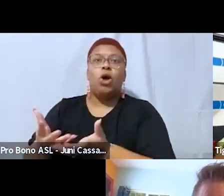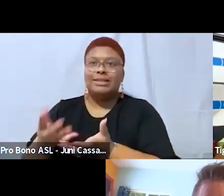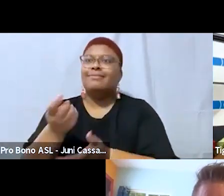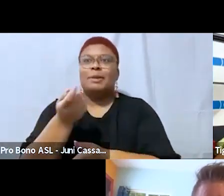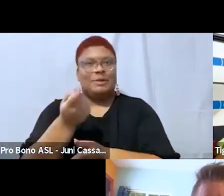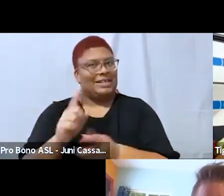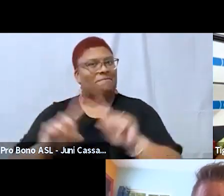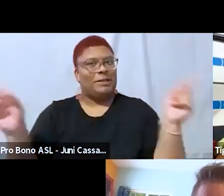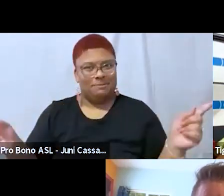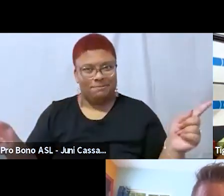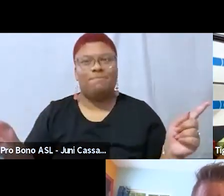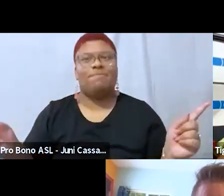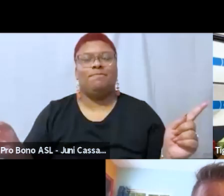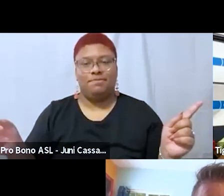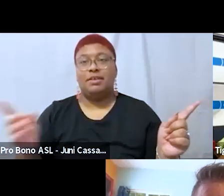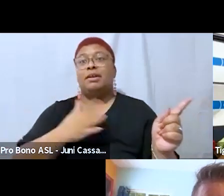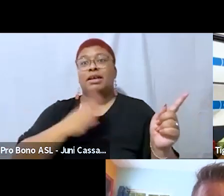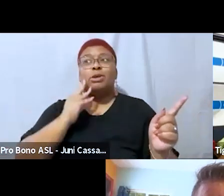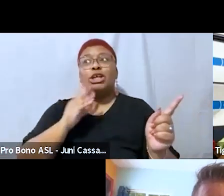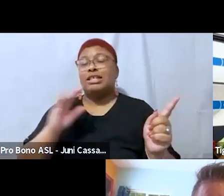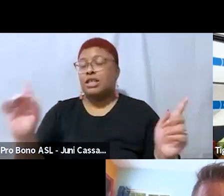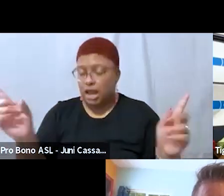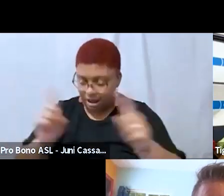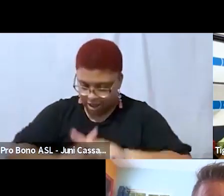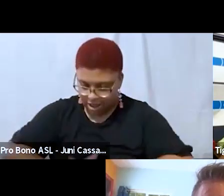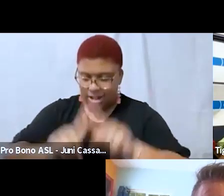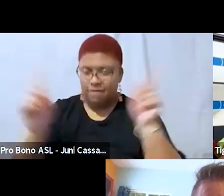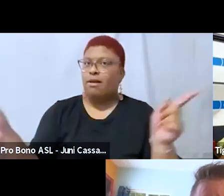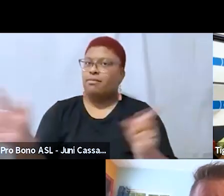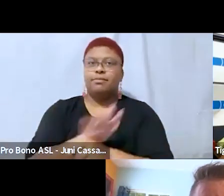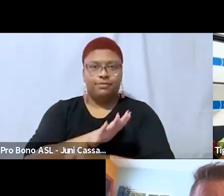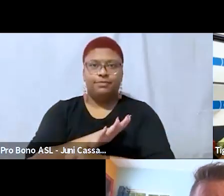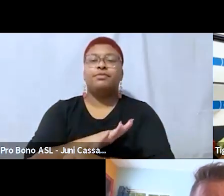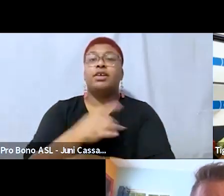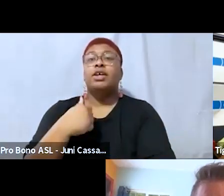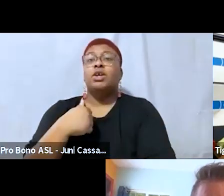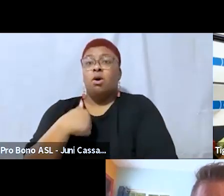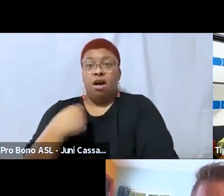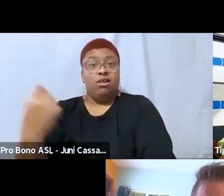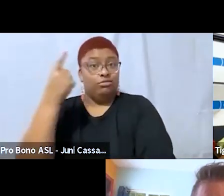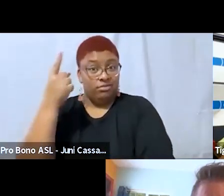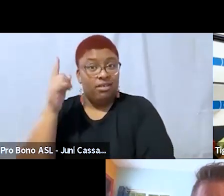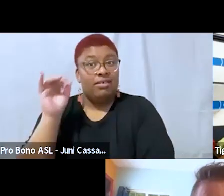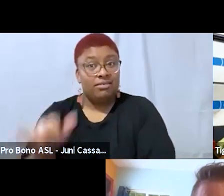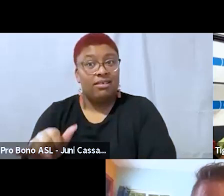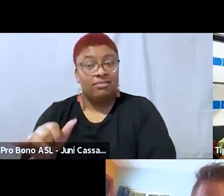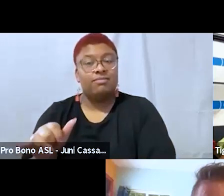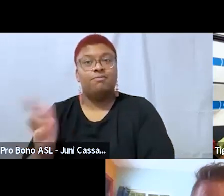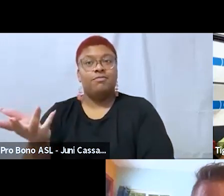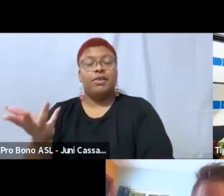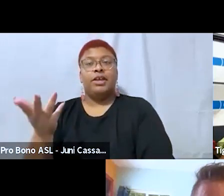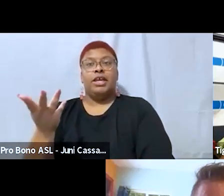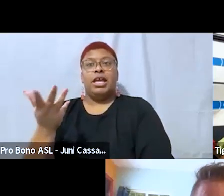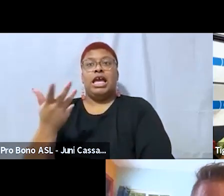um the experience is completely different and so i understand that and i put forth um